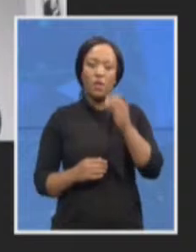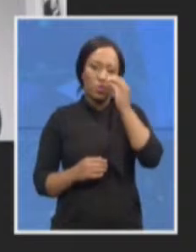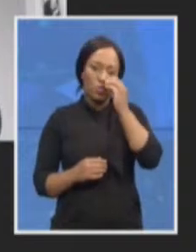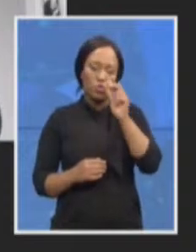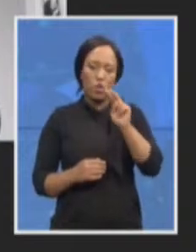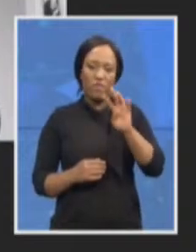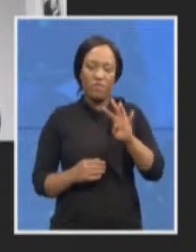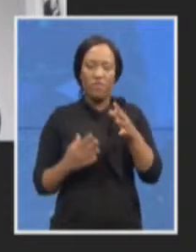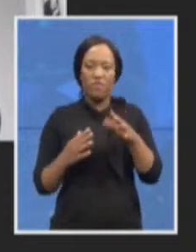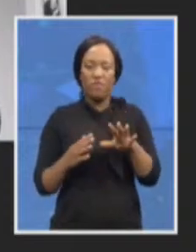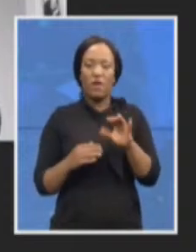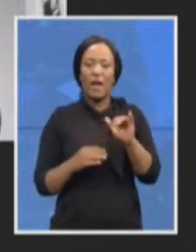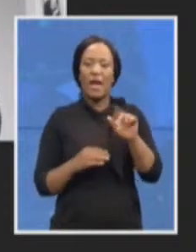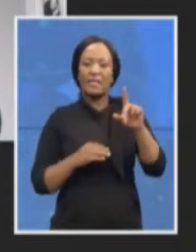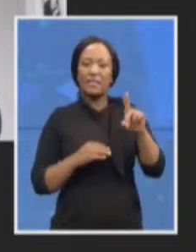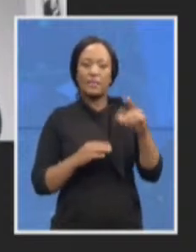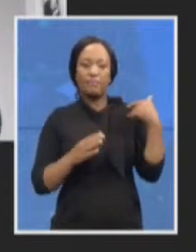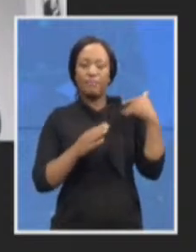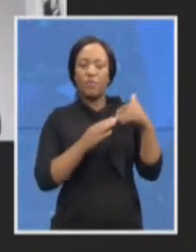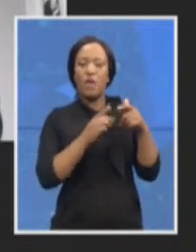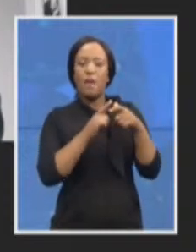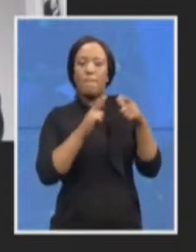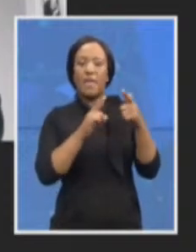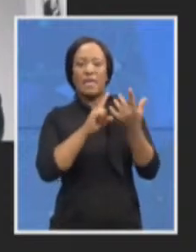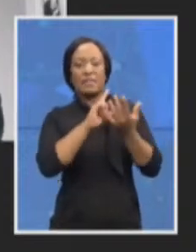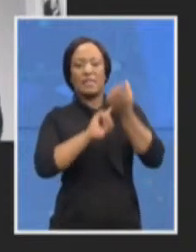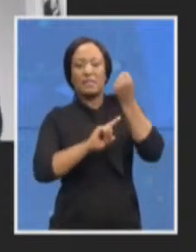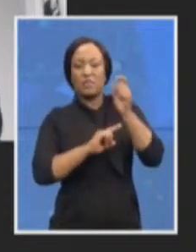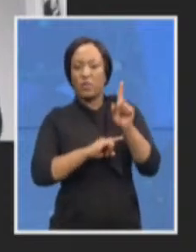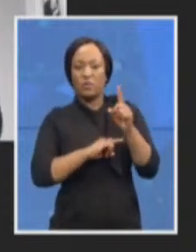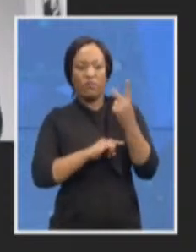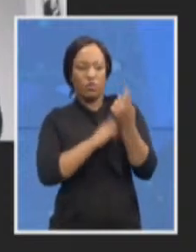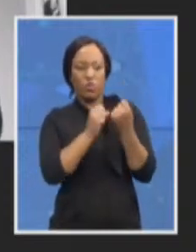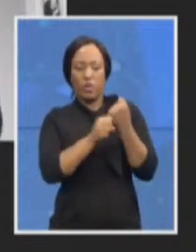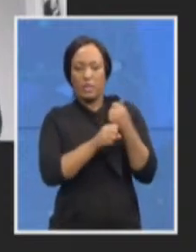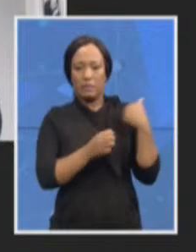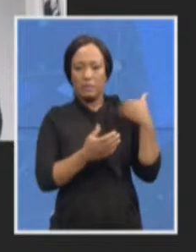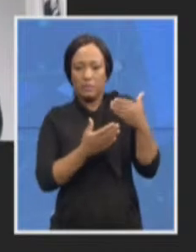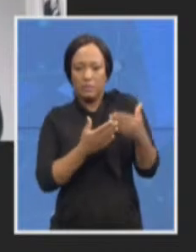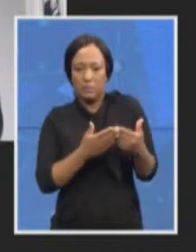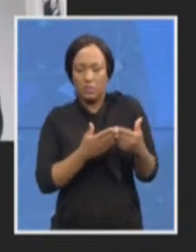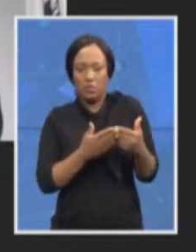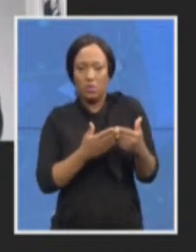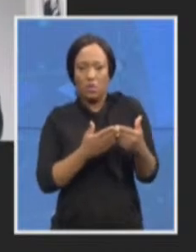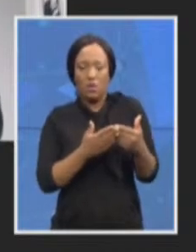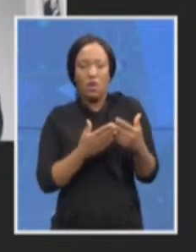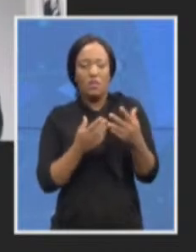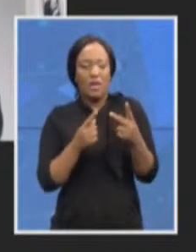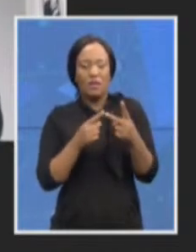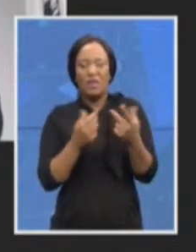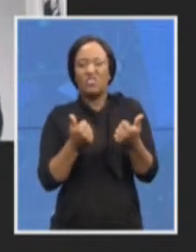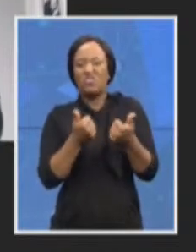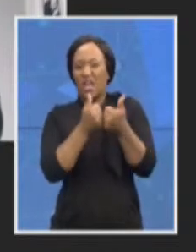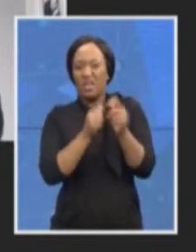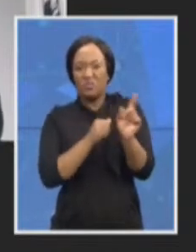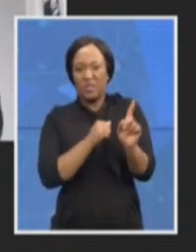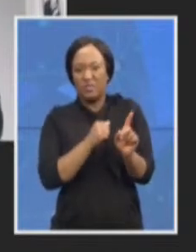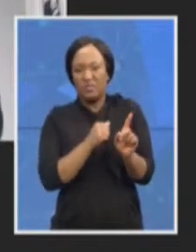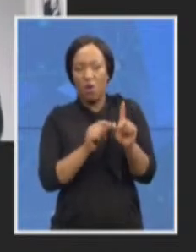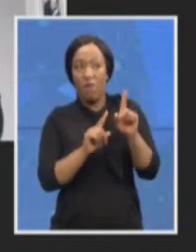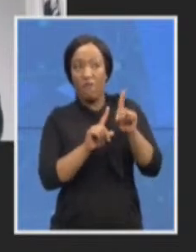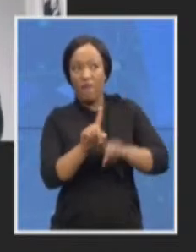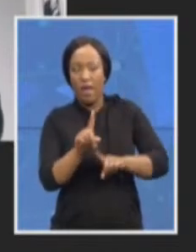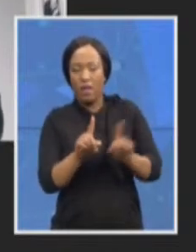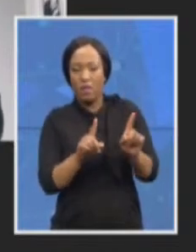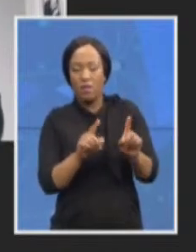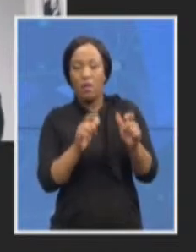two years? And where did they come short in your mind? The biggest successes and where did they come short? Thank